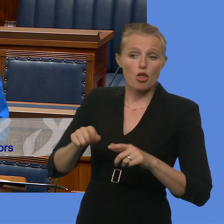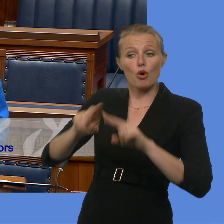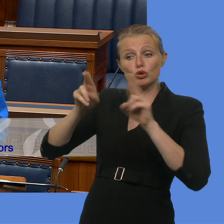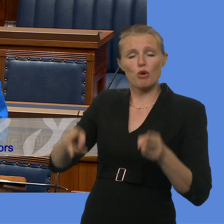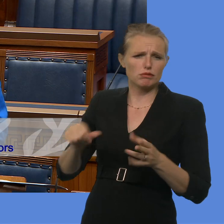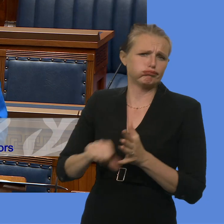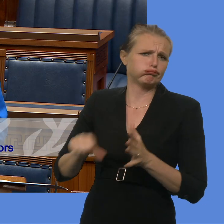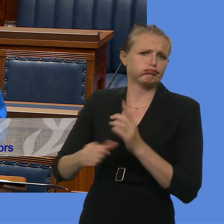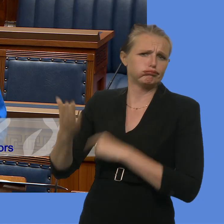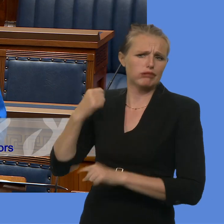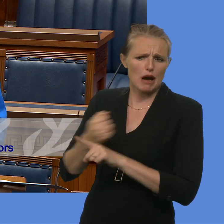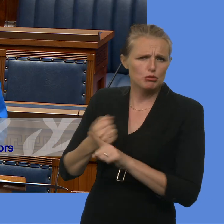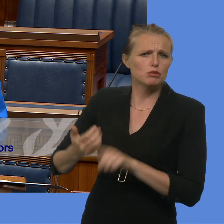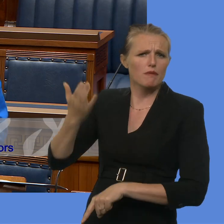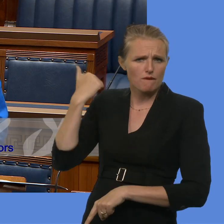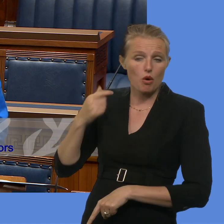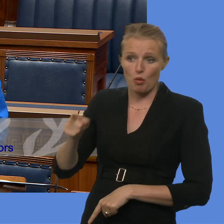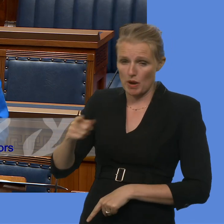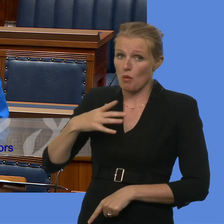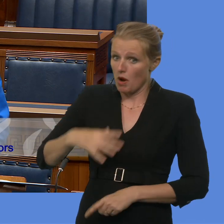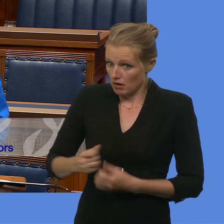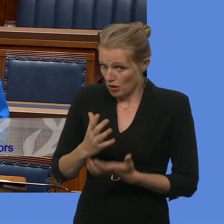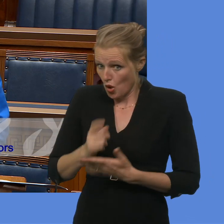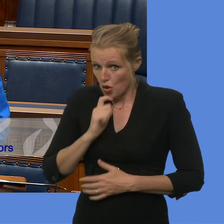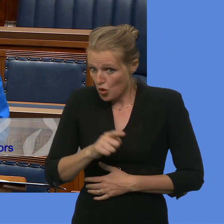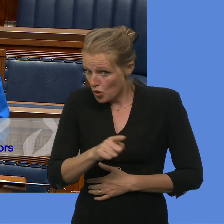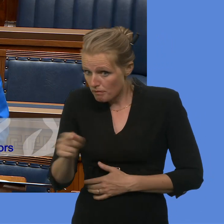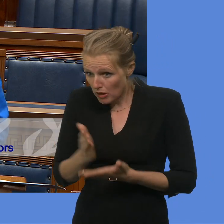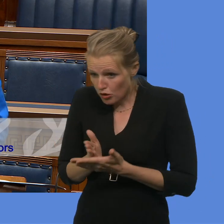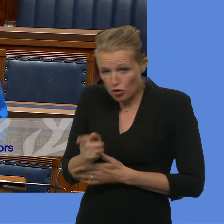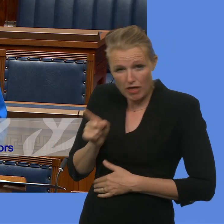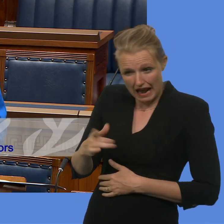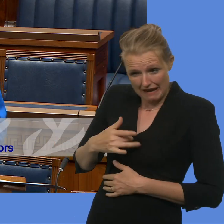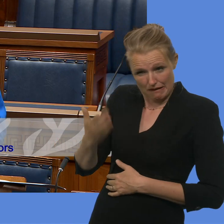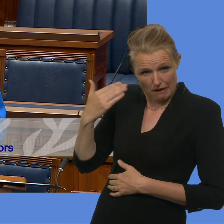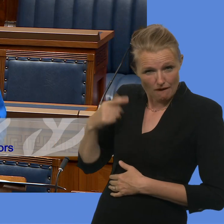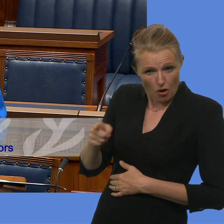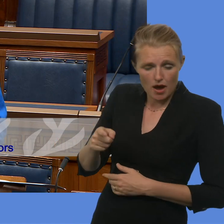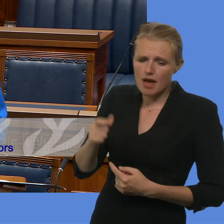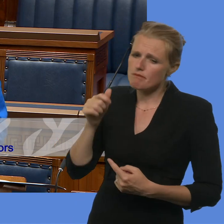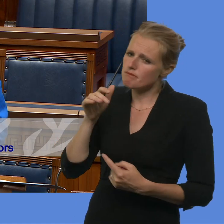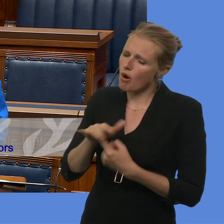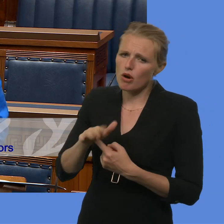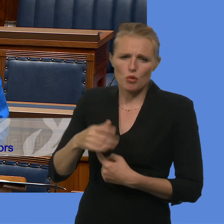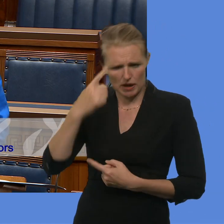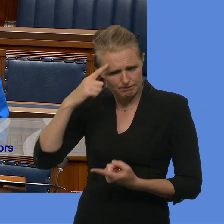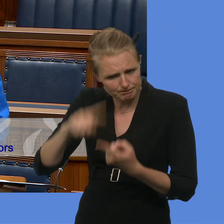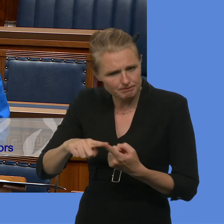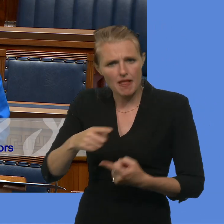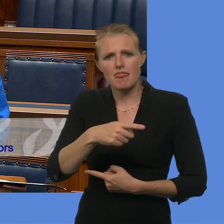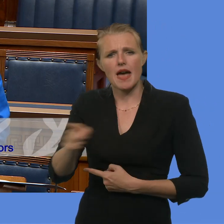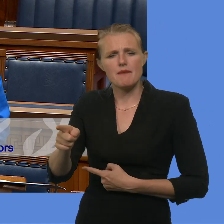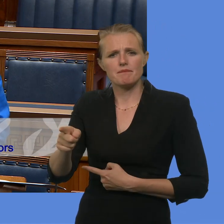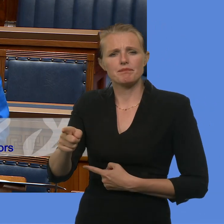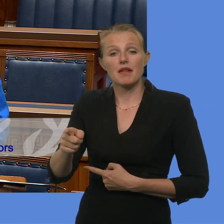complex and sensitive issues for us to consider carefully. It is important victims and survivors are at the centre of this, which is why